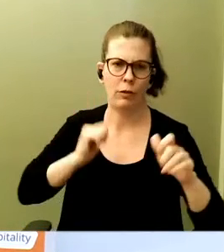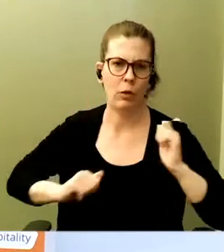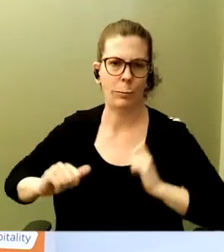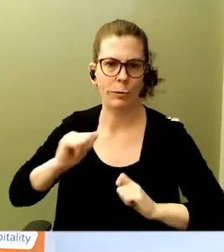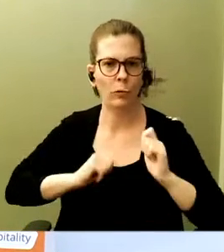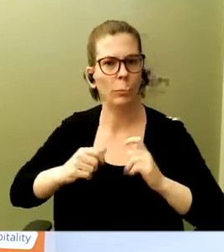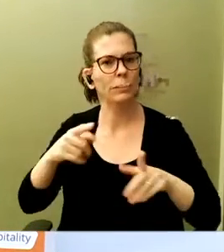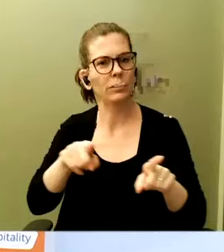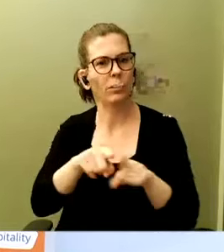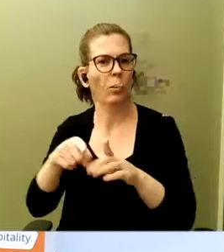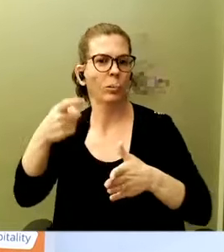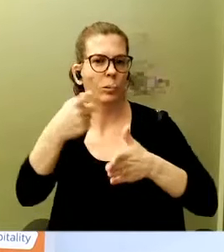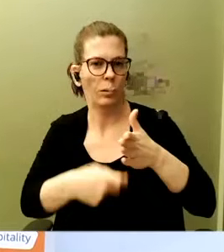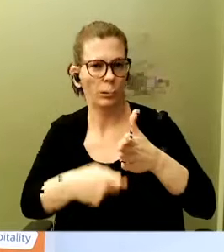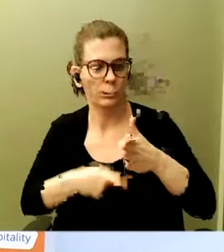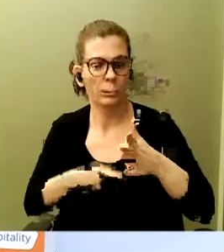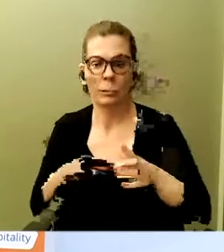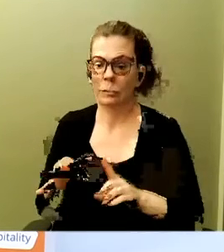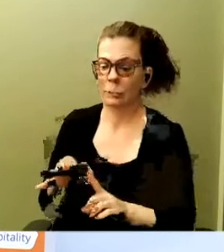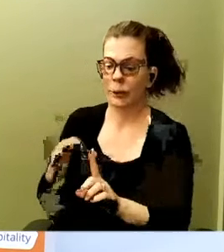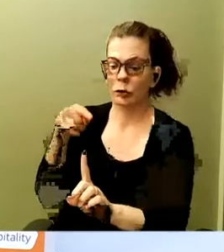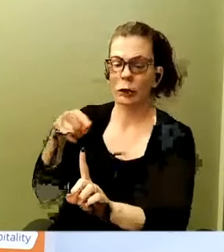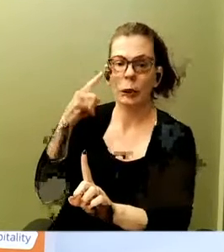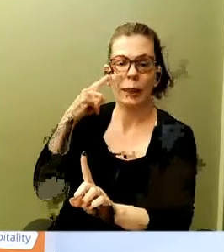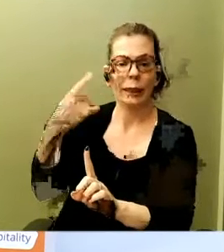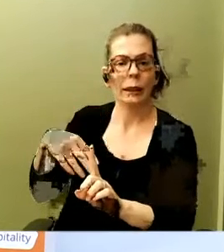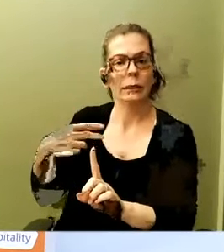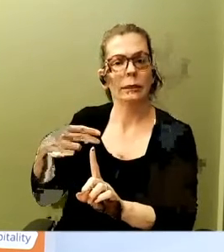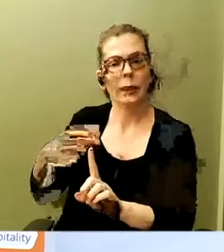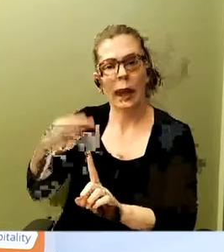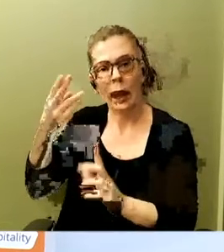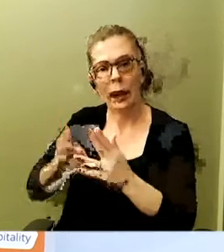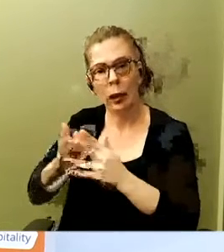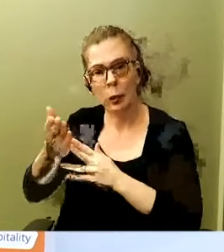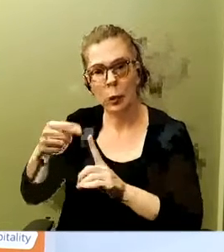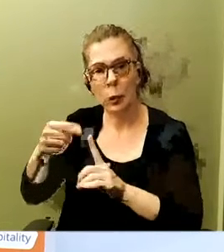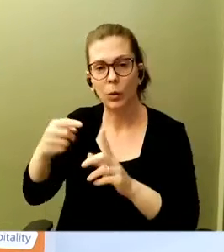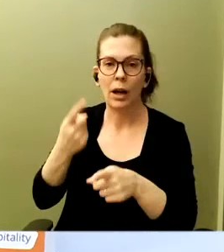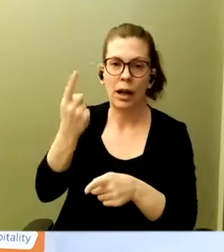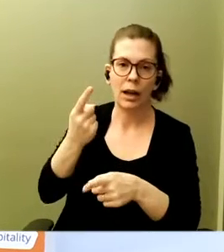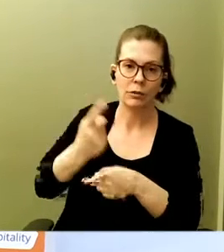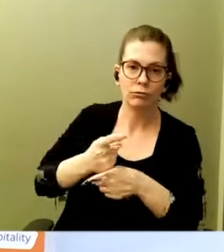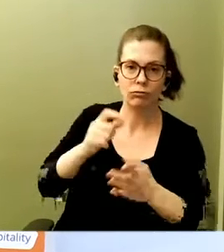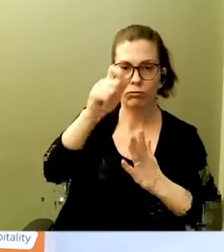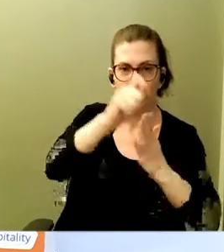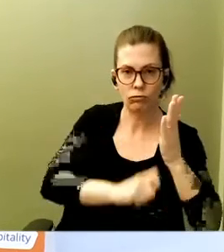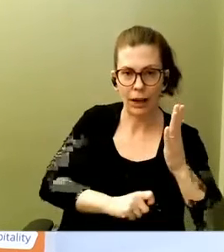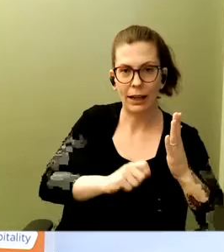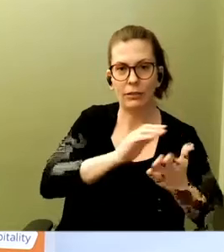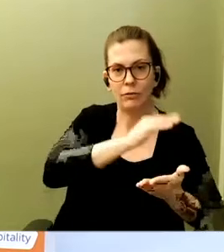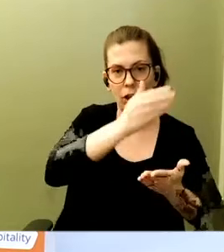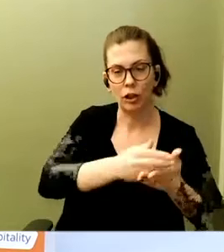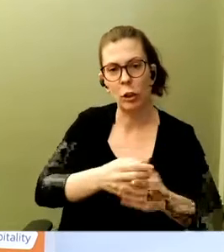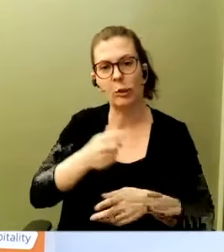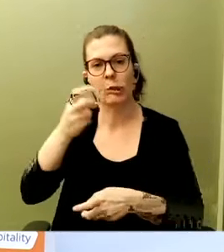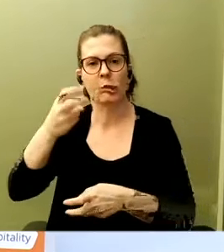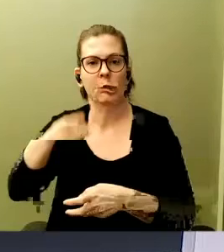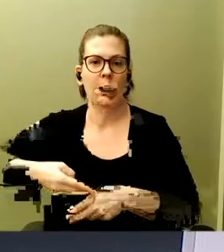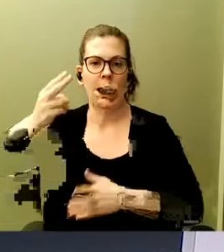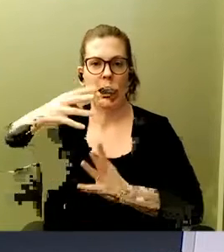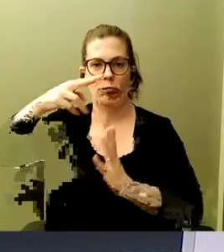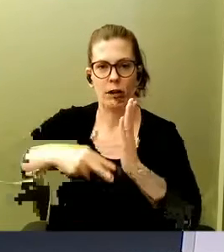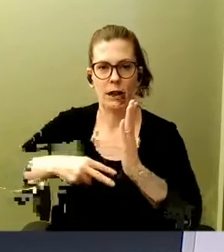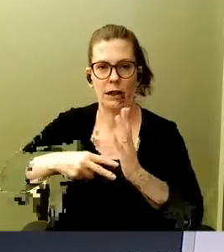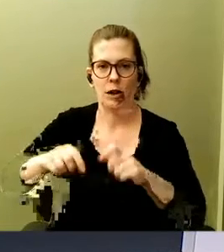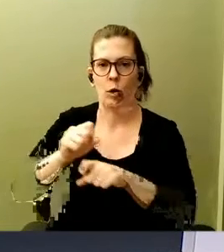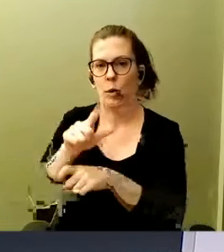especially when you think about high-throughput and high-write volume, high-read workloads. And so what are the common